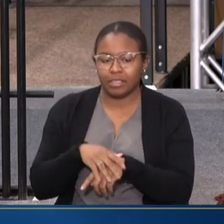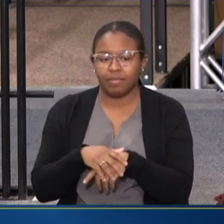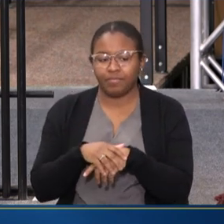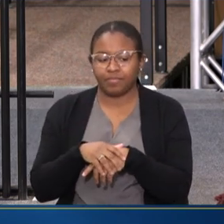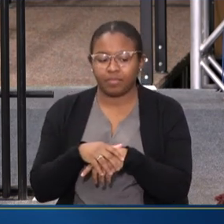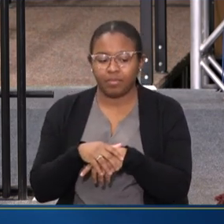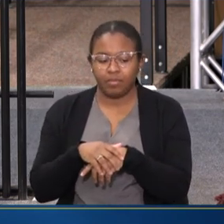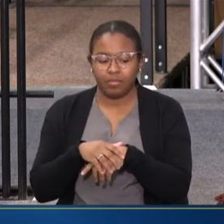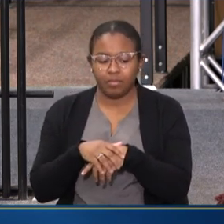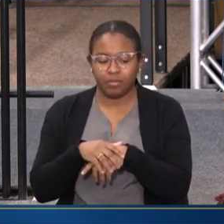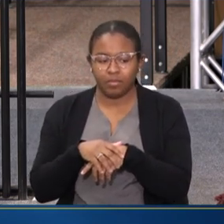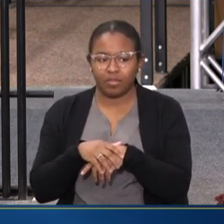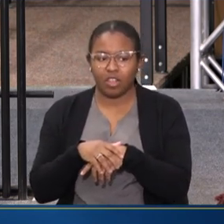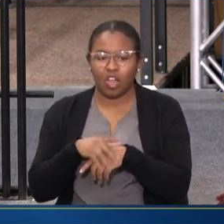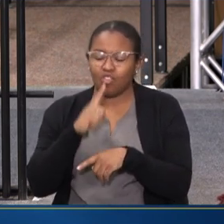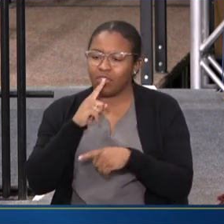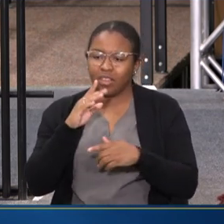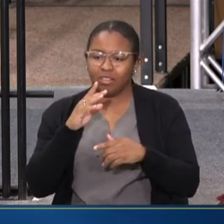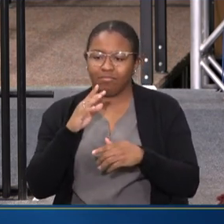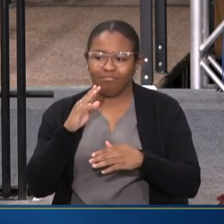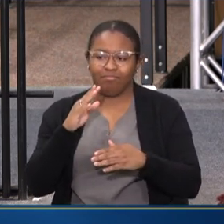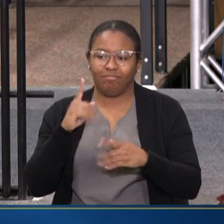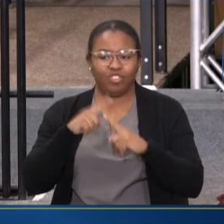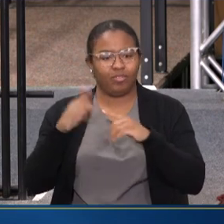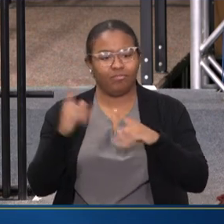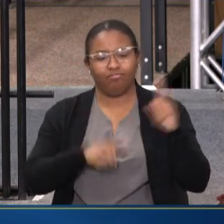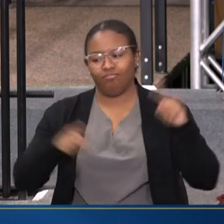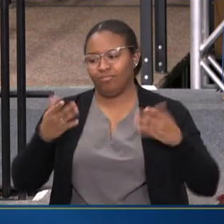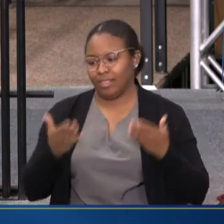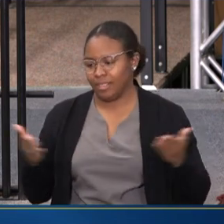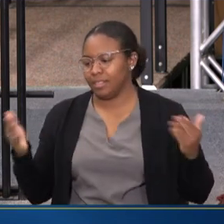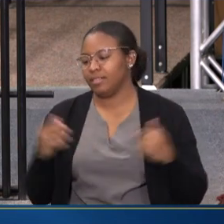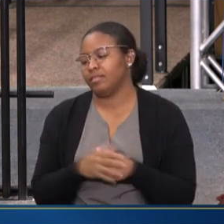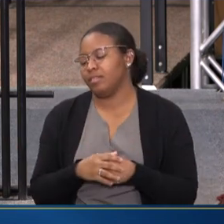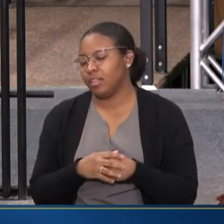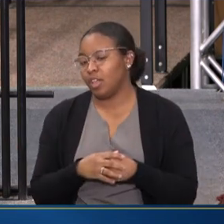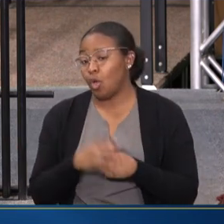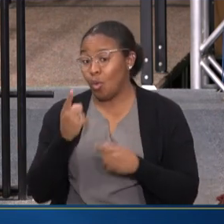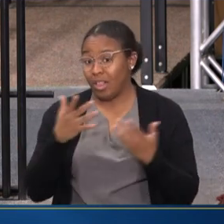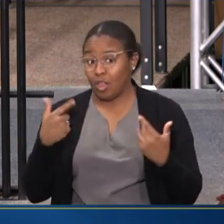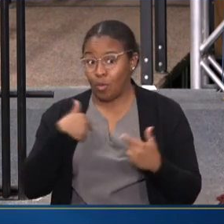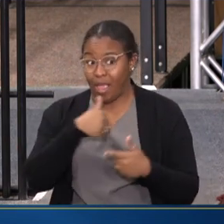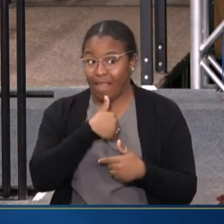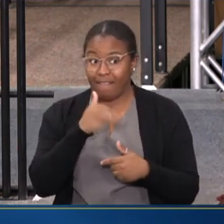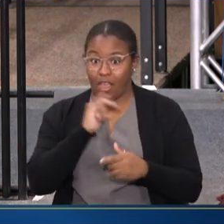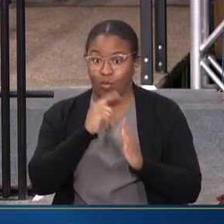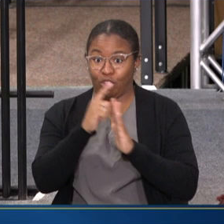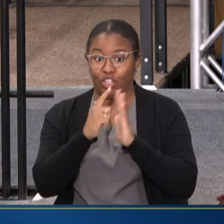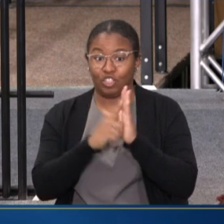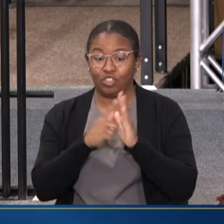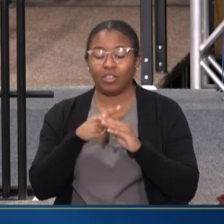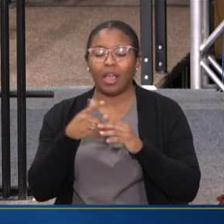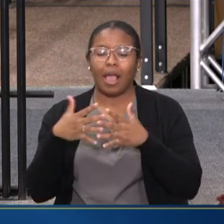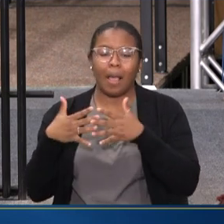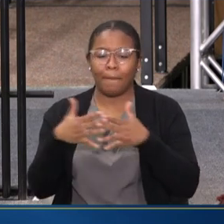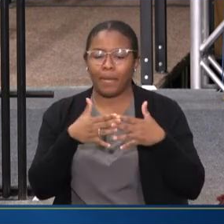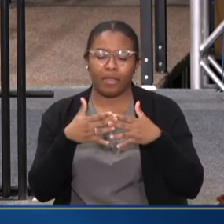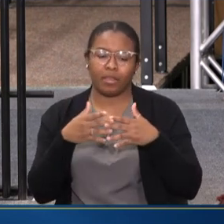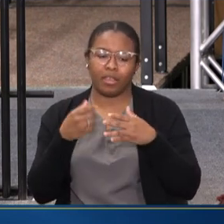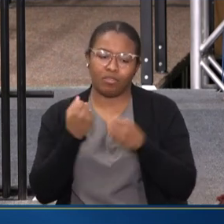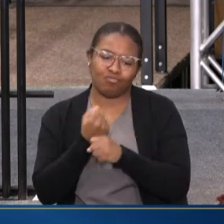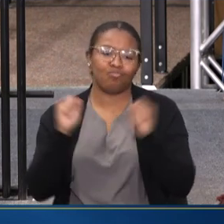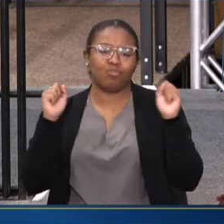REALLY A SPECTRUM OF THINGS. ONE OF THE THINGS THAT WE HAVE IN THE LEGISLATION, THE AMERICAN RESCUE PLAN,